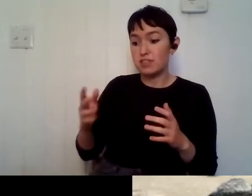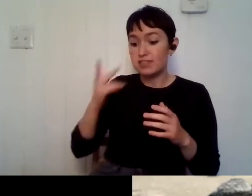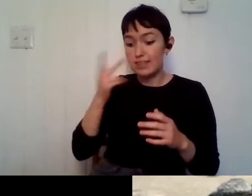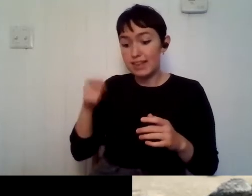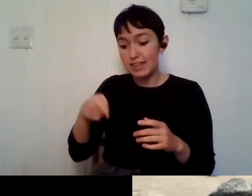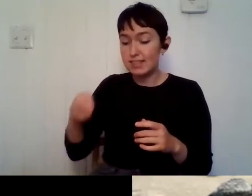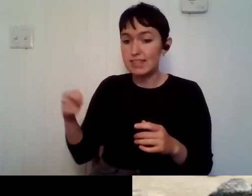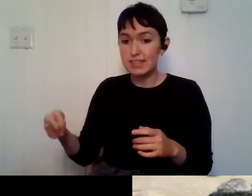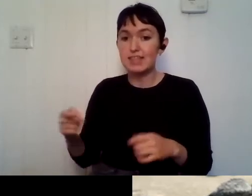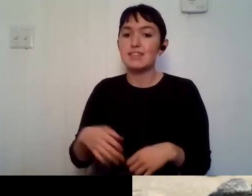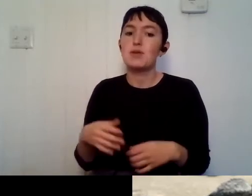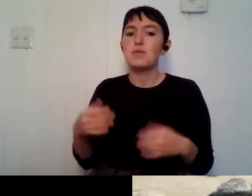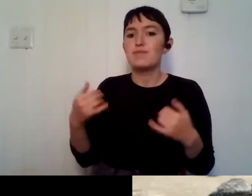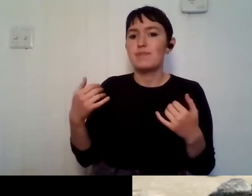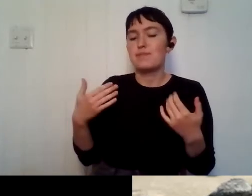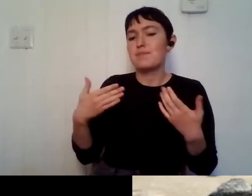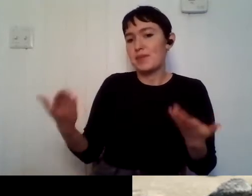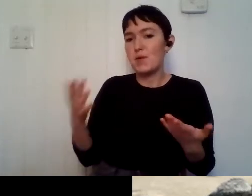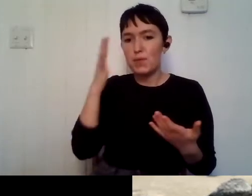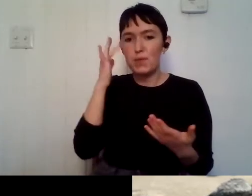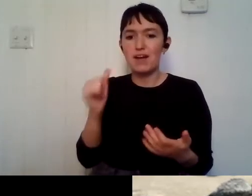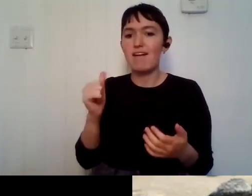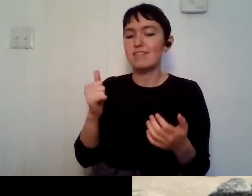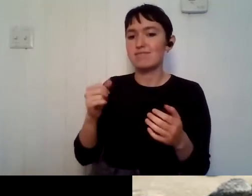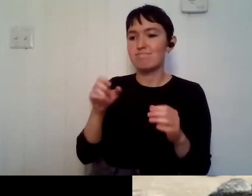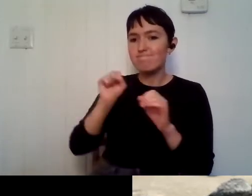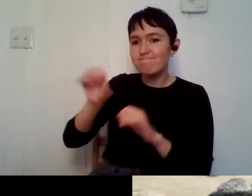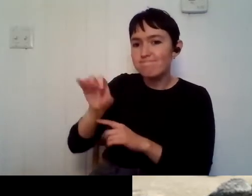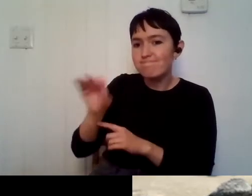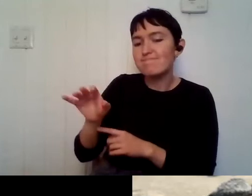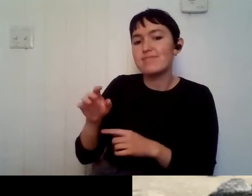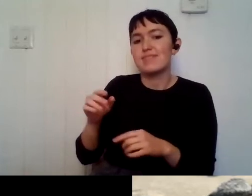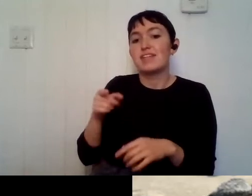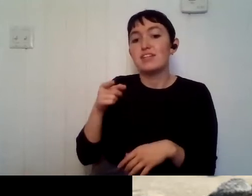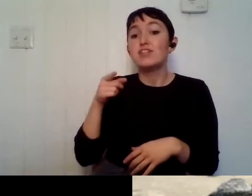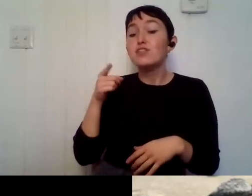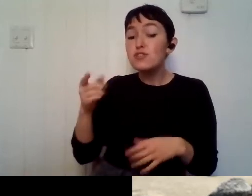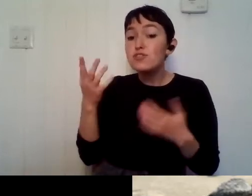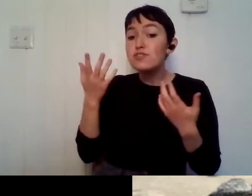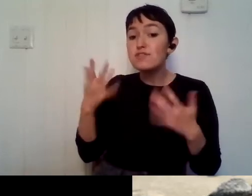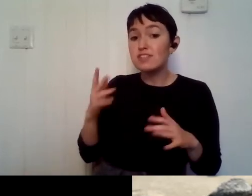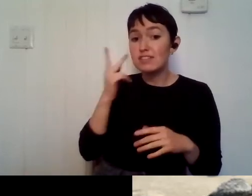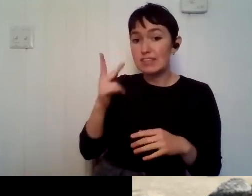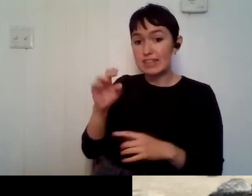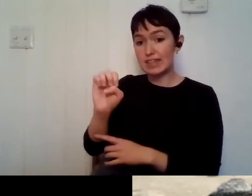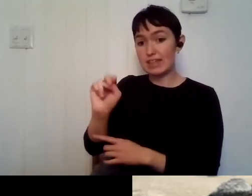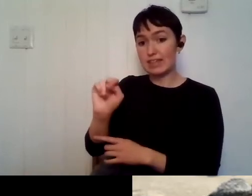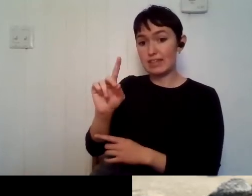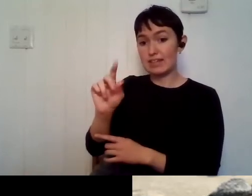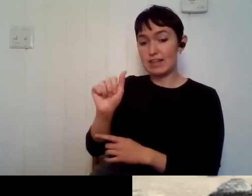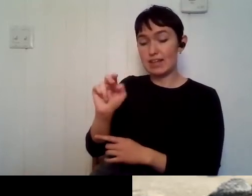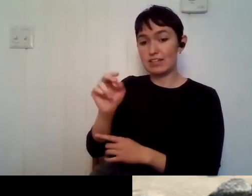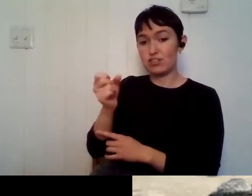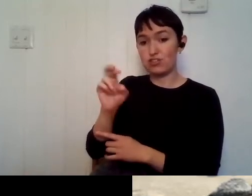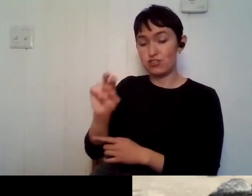a rapid fire? Have you worked with this animal? You ready? Okay. Have you worked with endangered animals? Yes. Have you